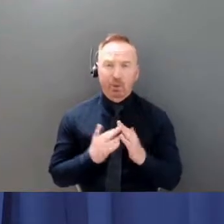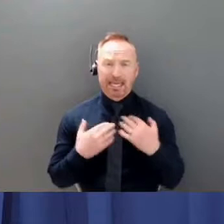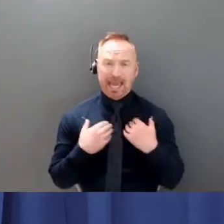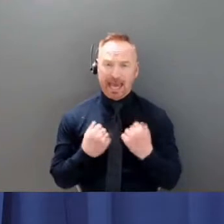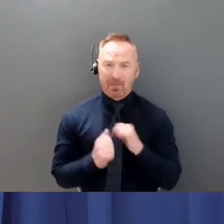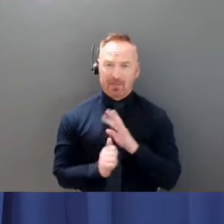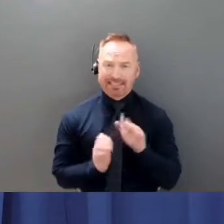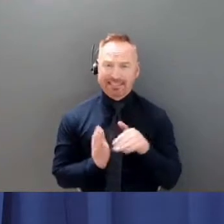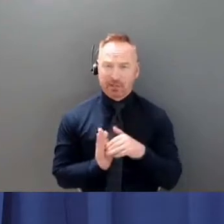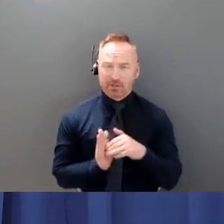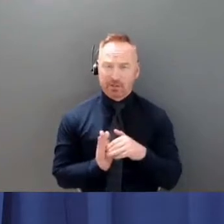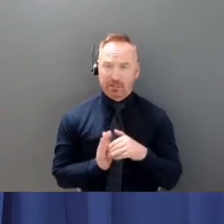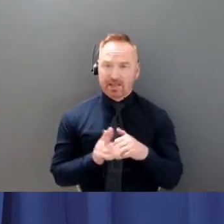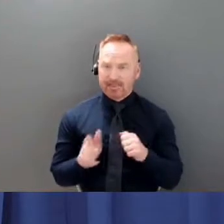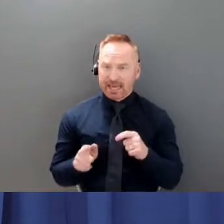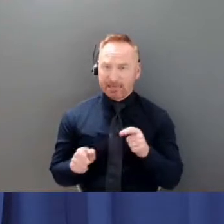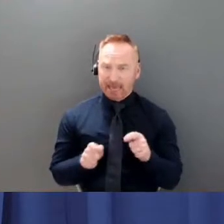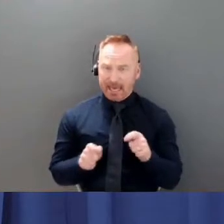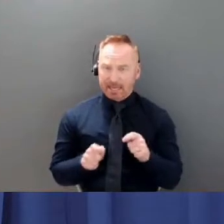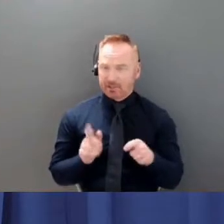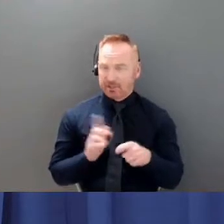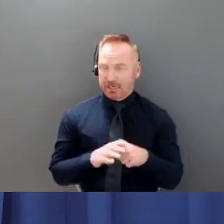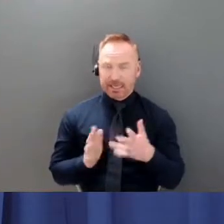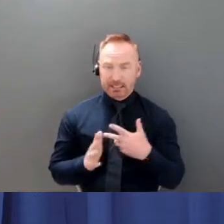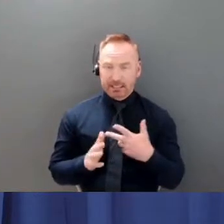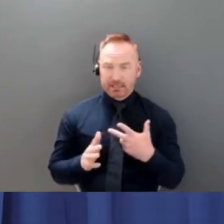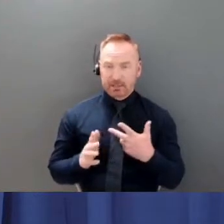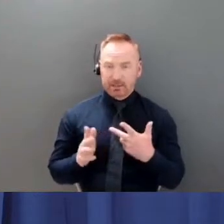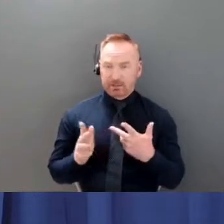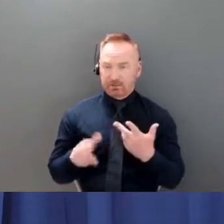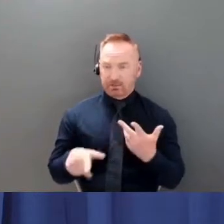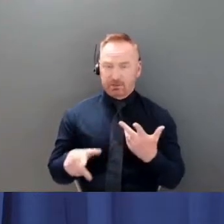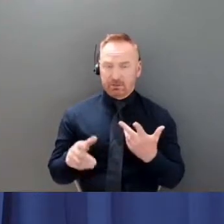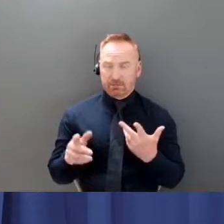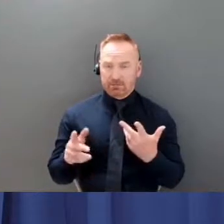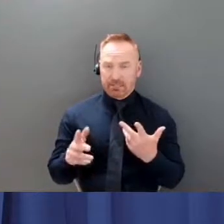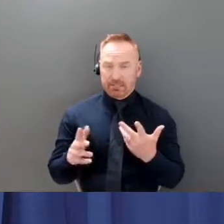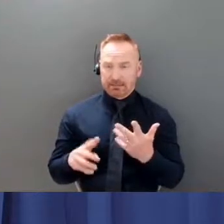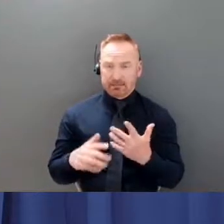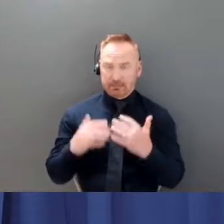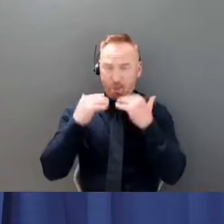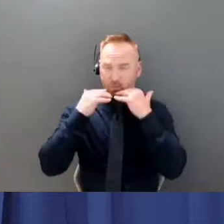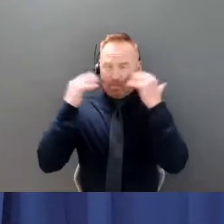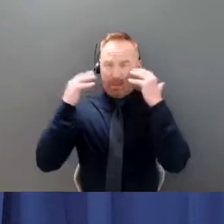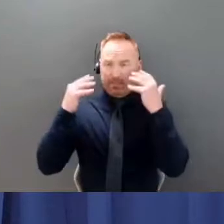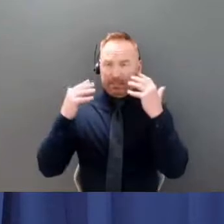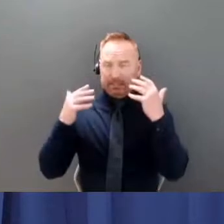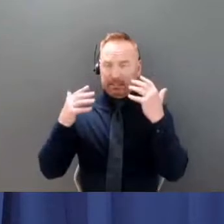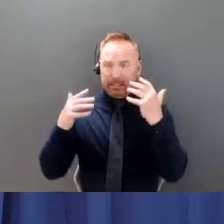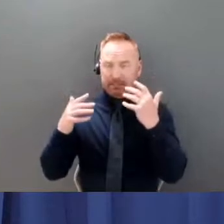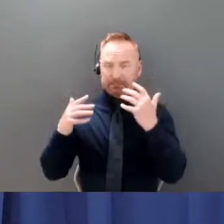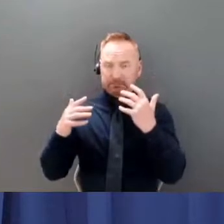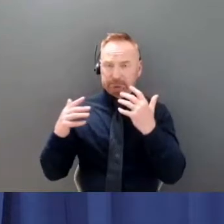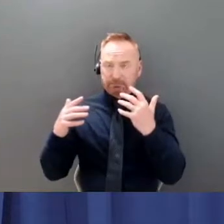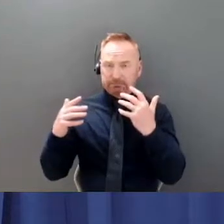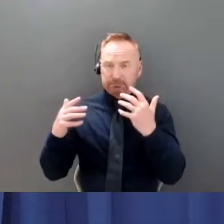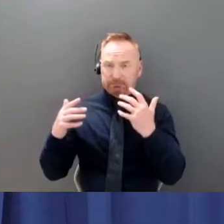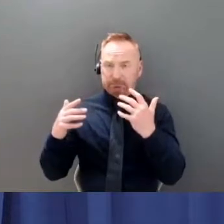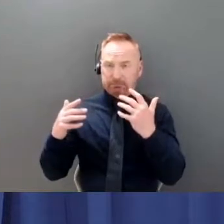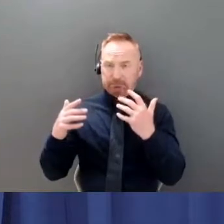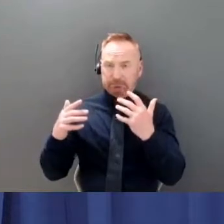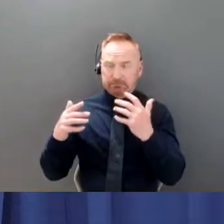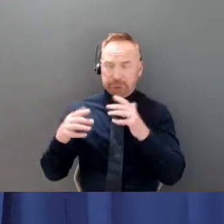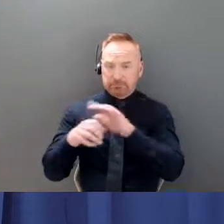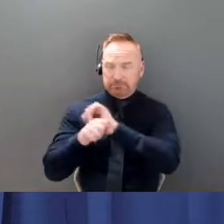increased caseloads, and if they would be made a priority when support